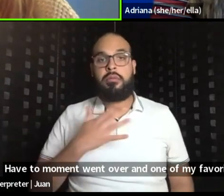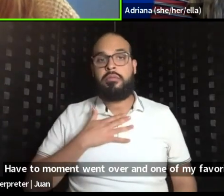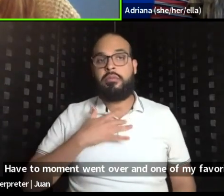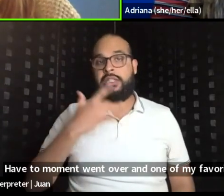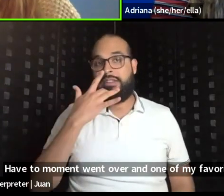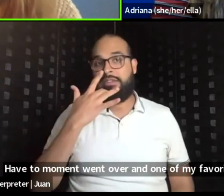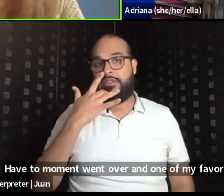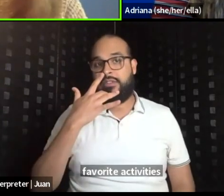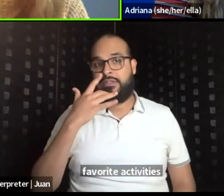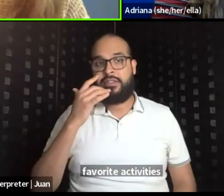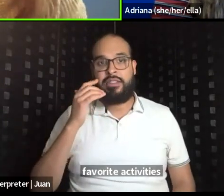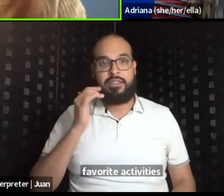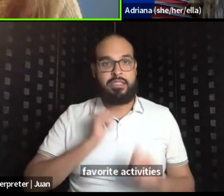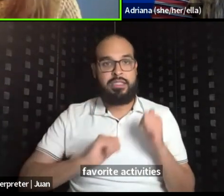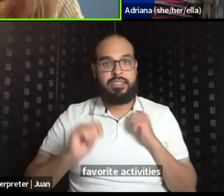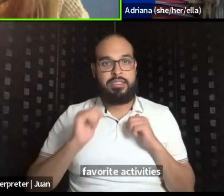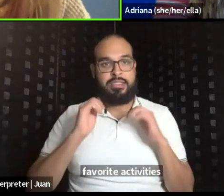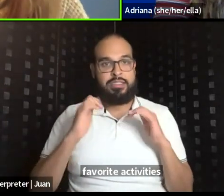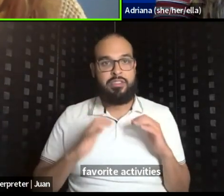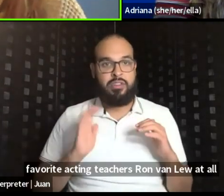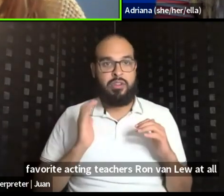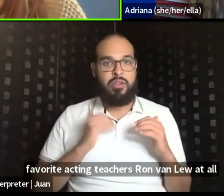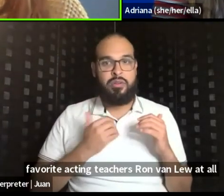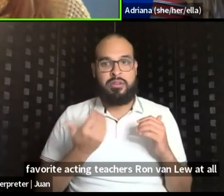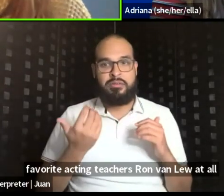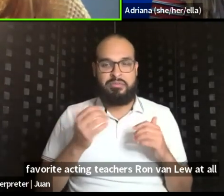Loo, um, at our alma mater.